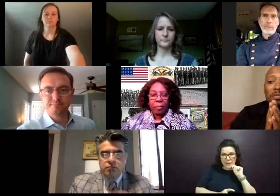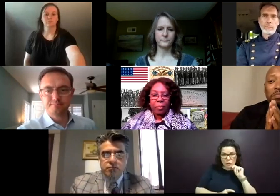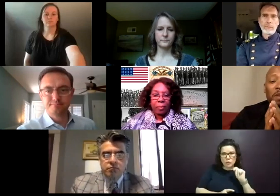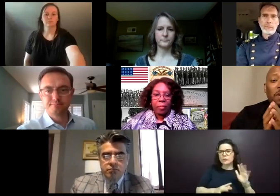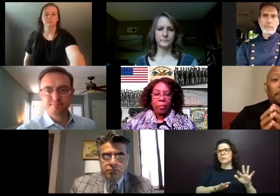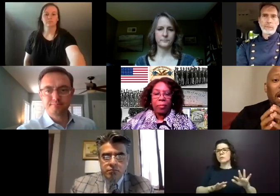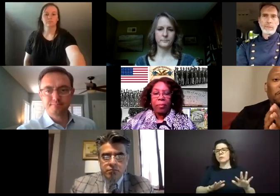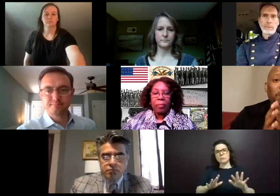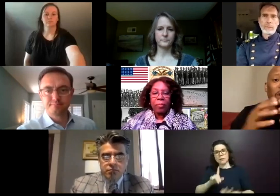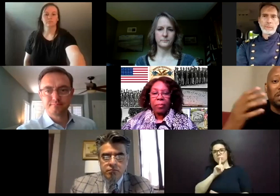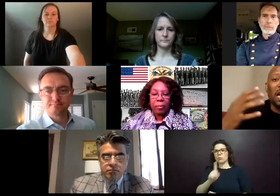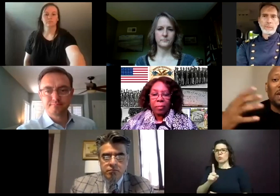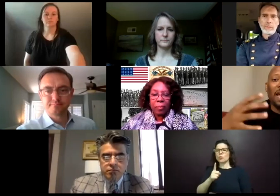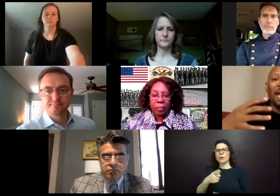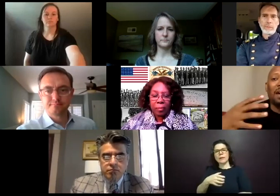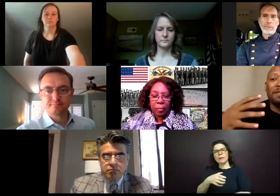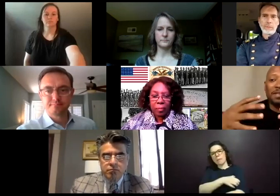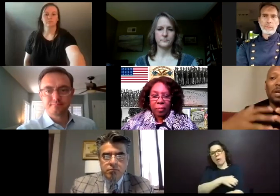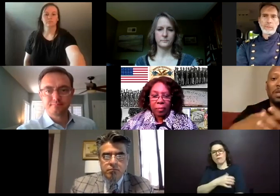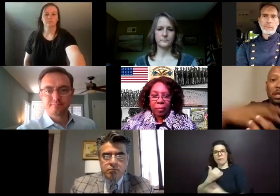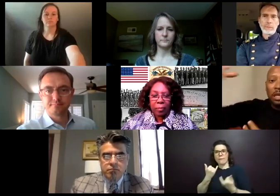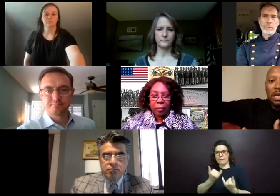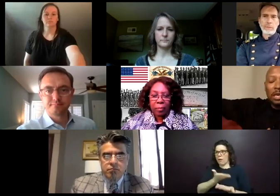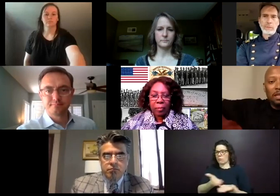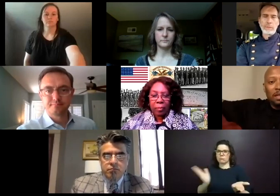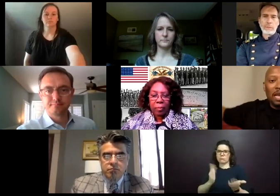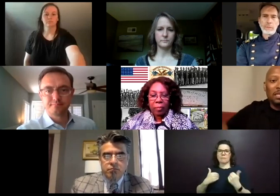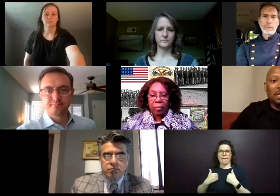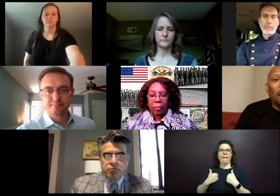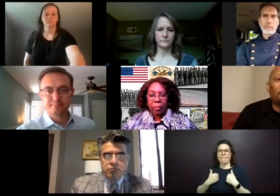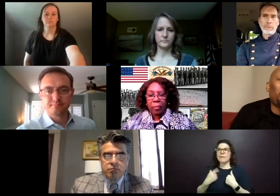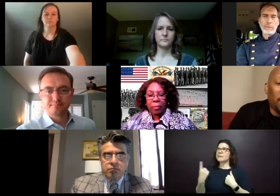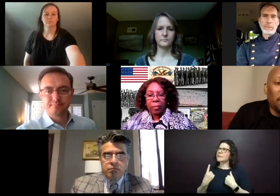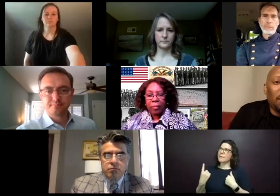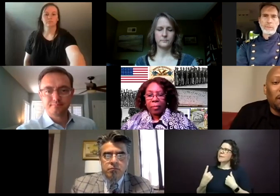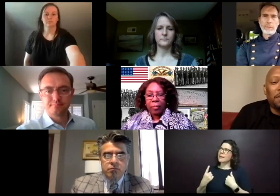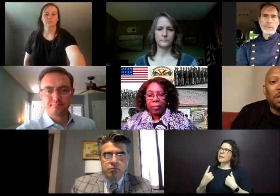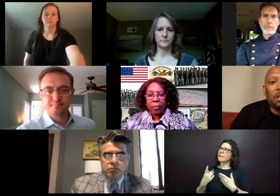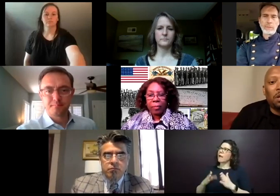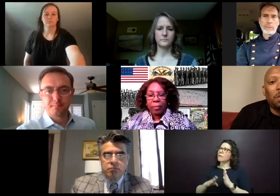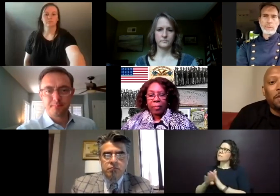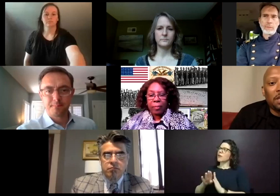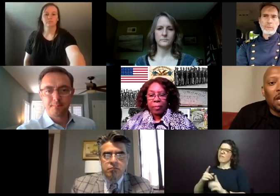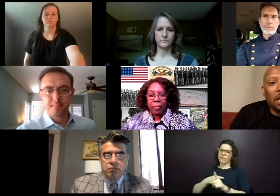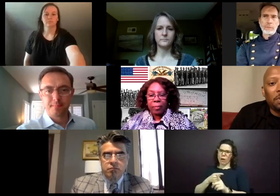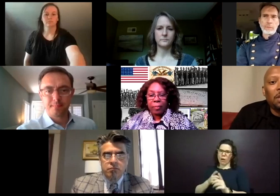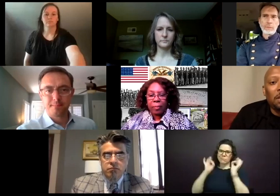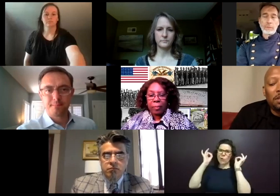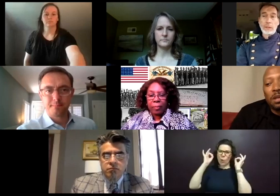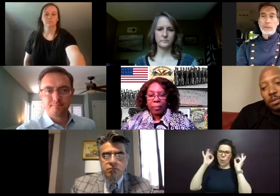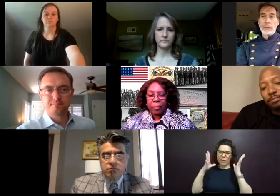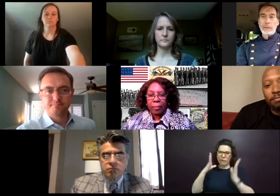been very powerful because now they have something that is an offspring of such a horrific time.